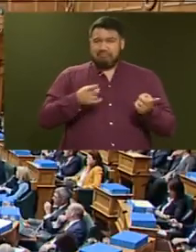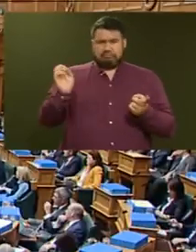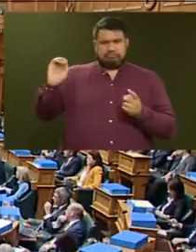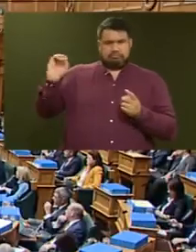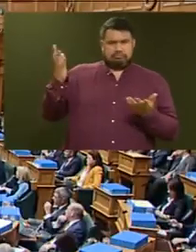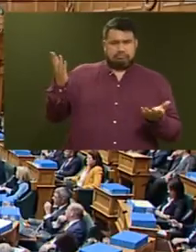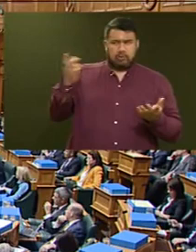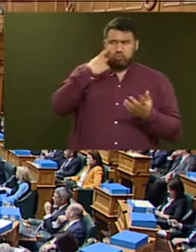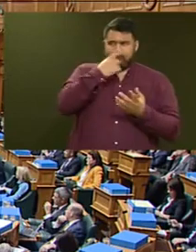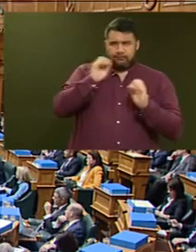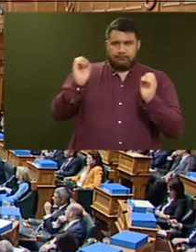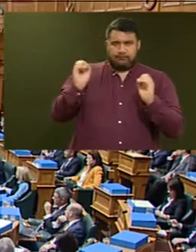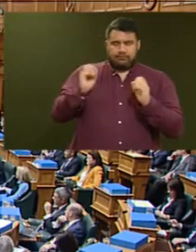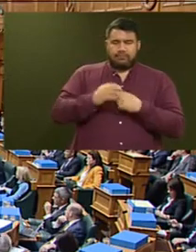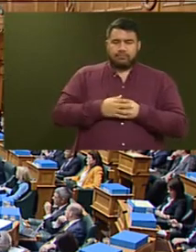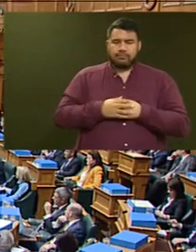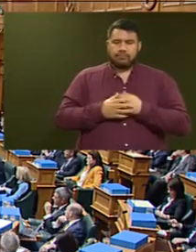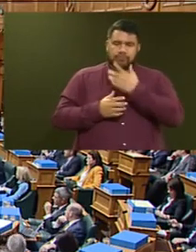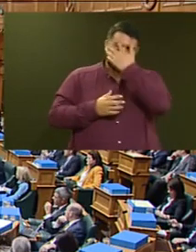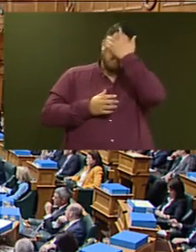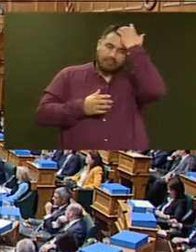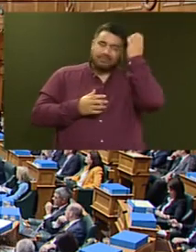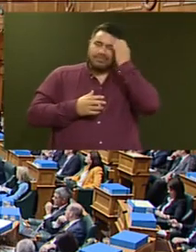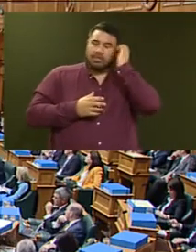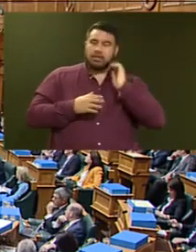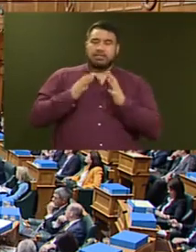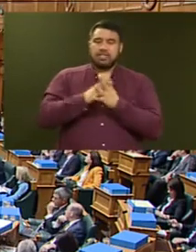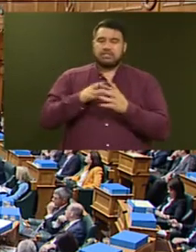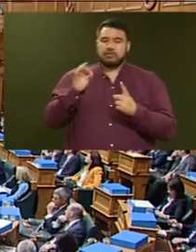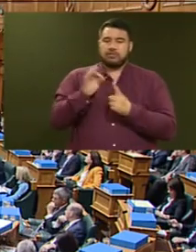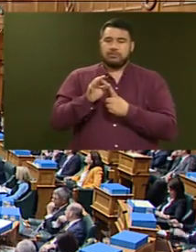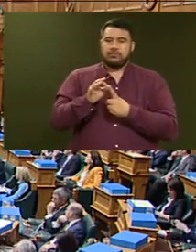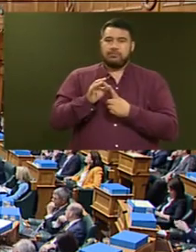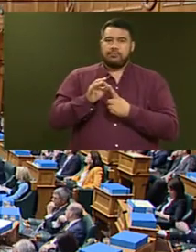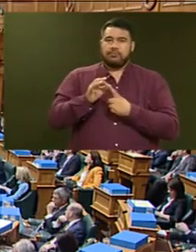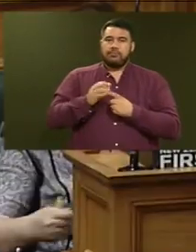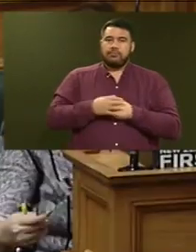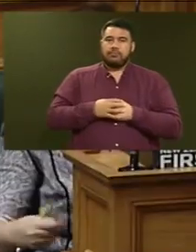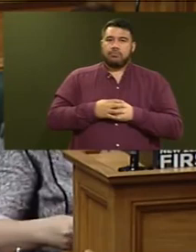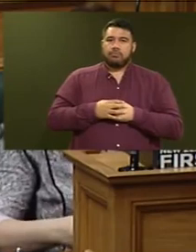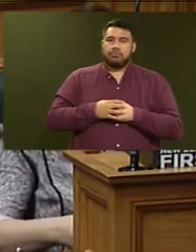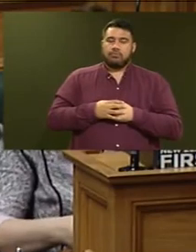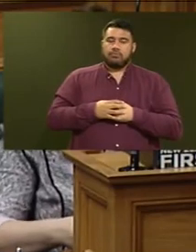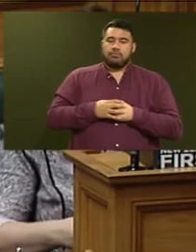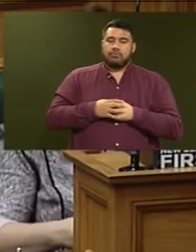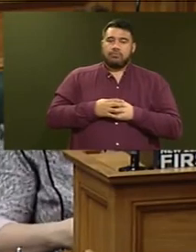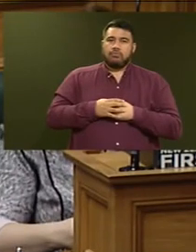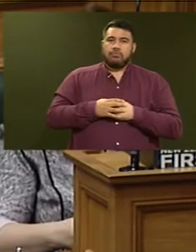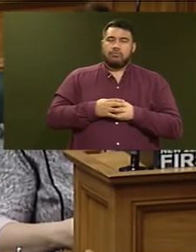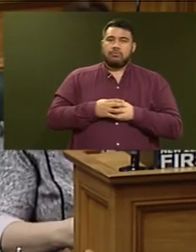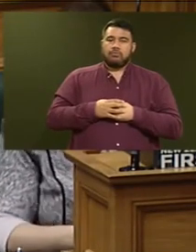I'm entry. You're right, Honourable Winston Peters. Has the Housing Ministry restored the fundamental principle